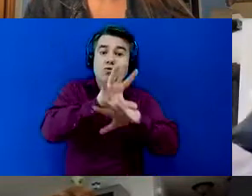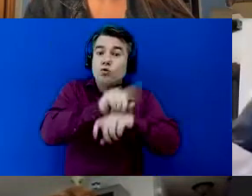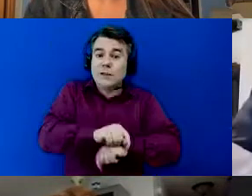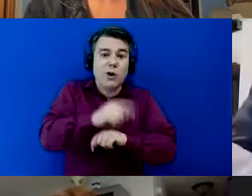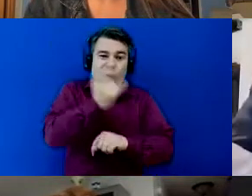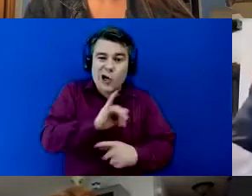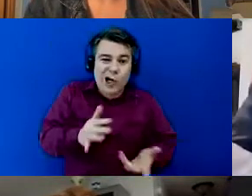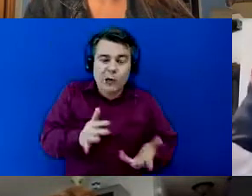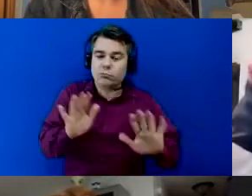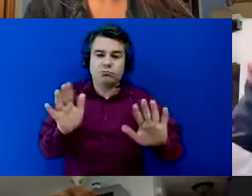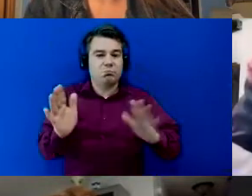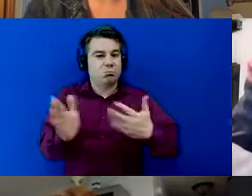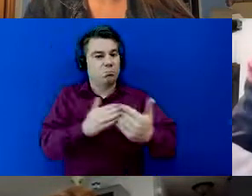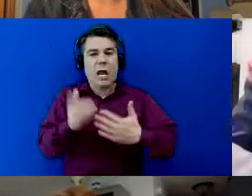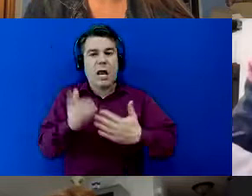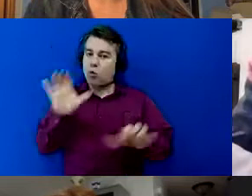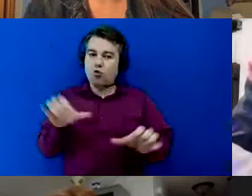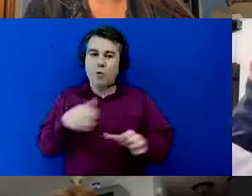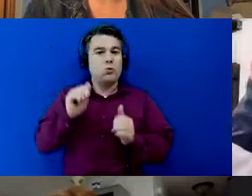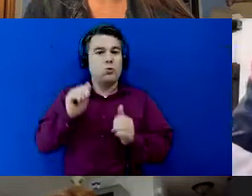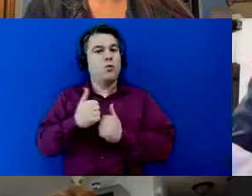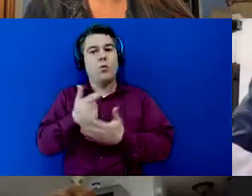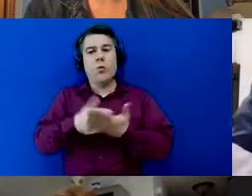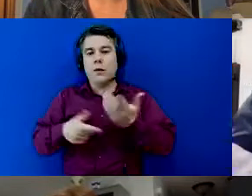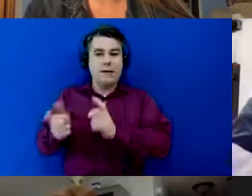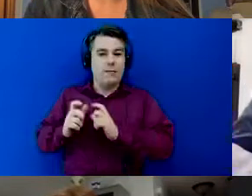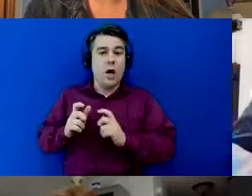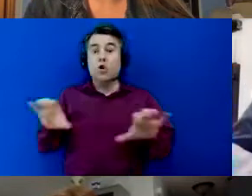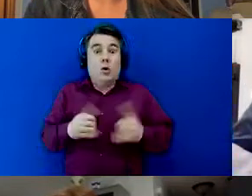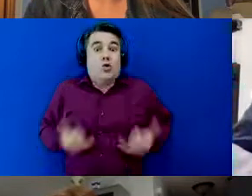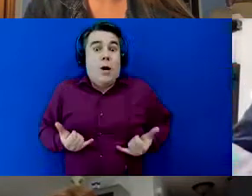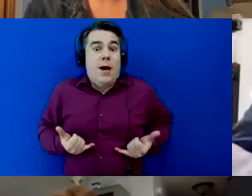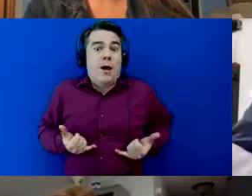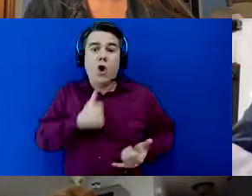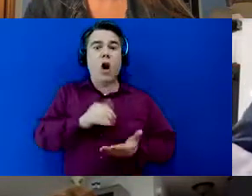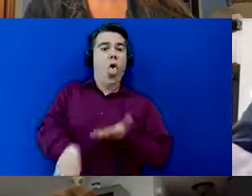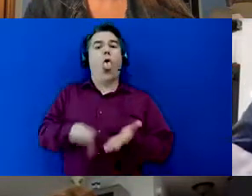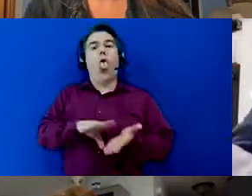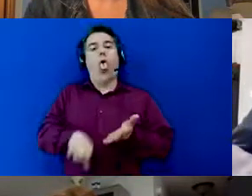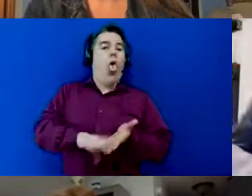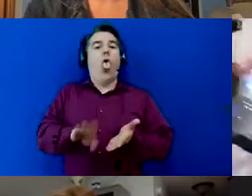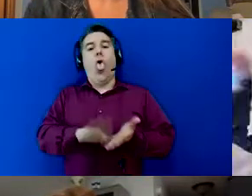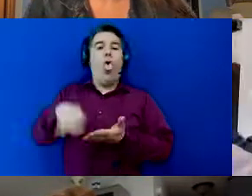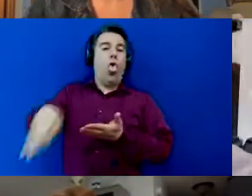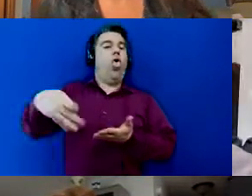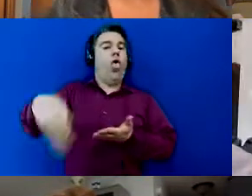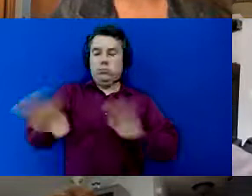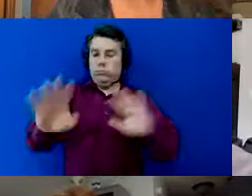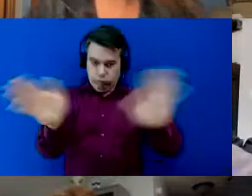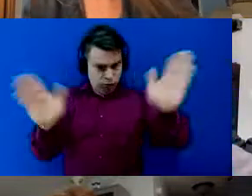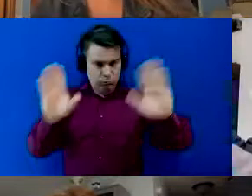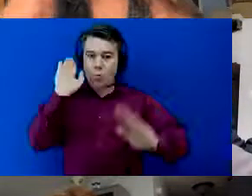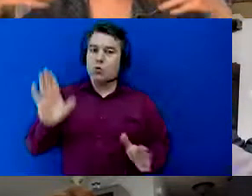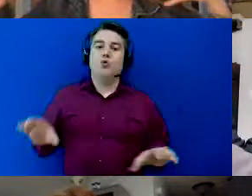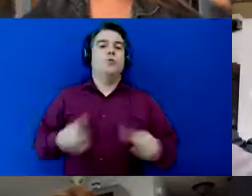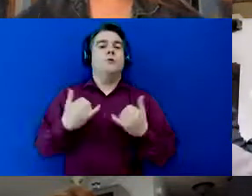with what I've been given and to do the things today and to stop making excuses do the things today and do the best with what I've been given so